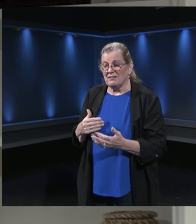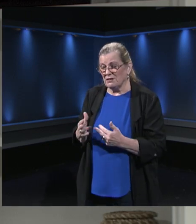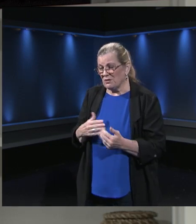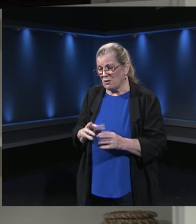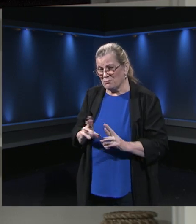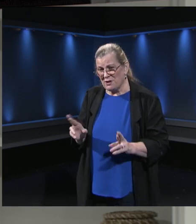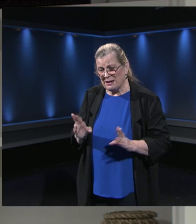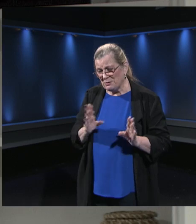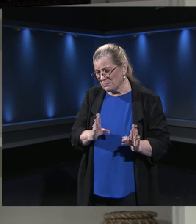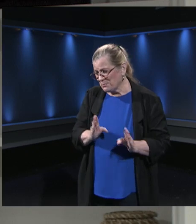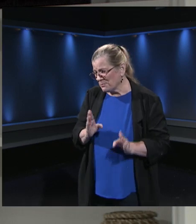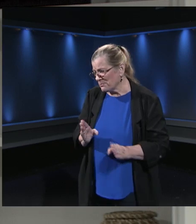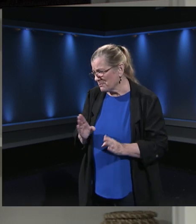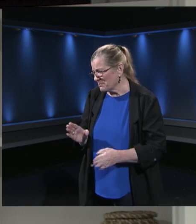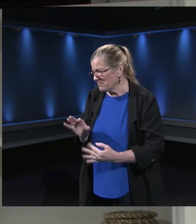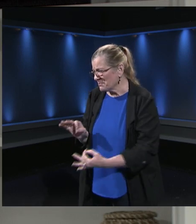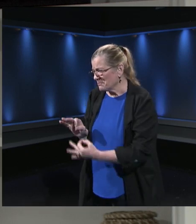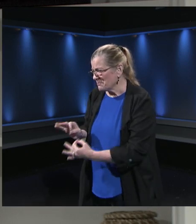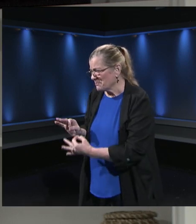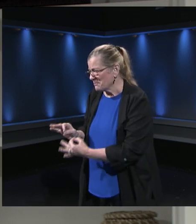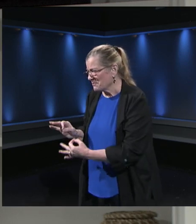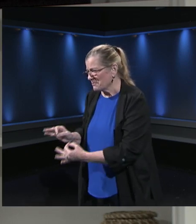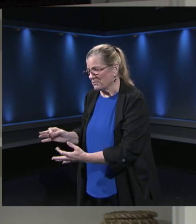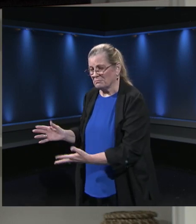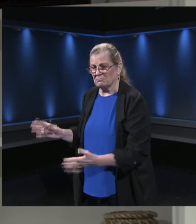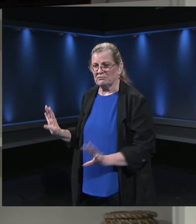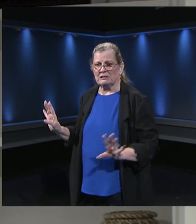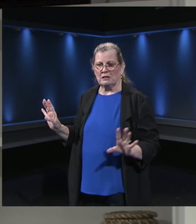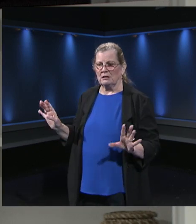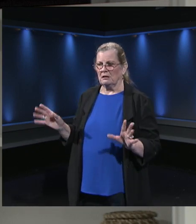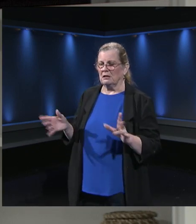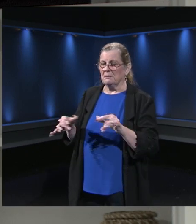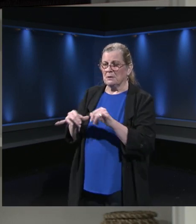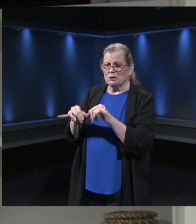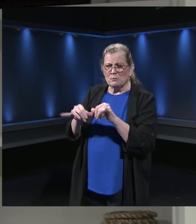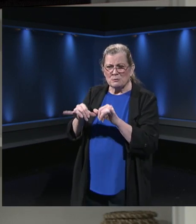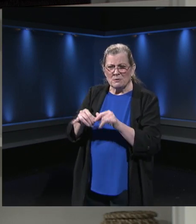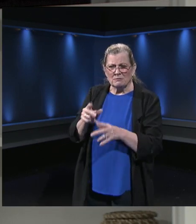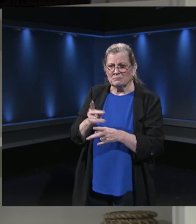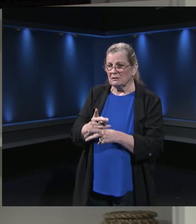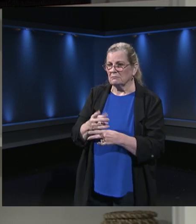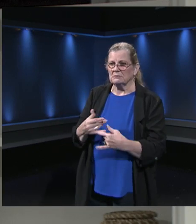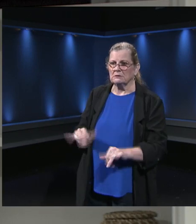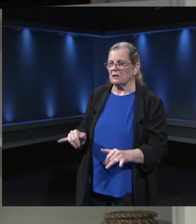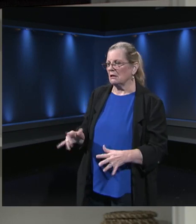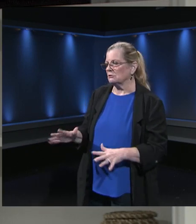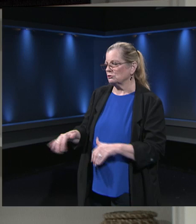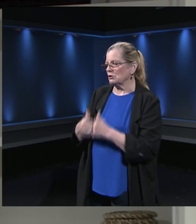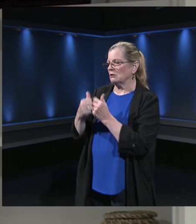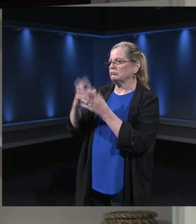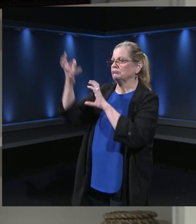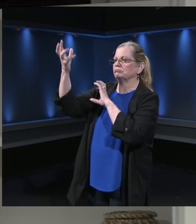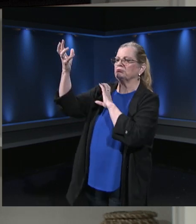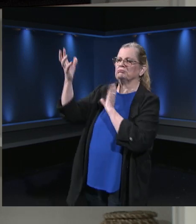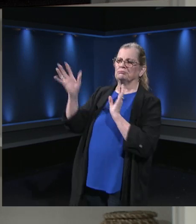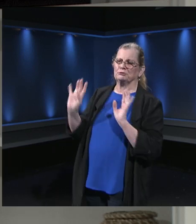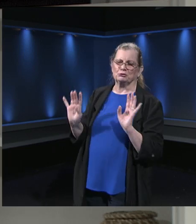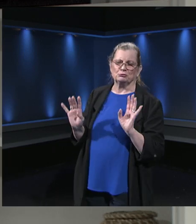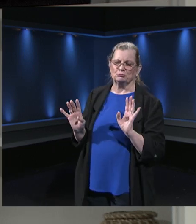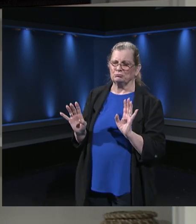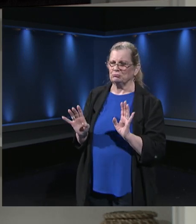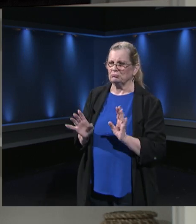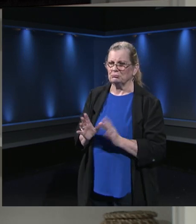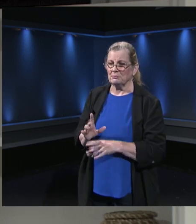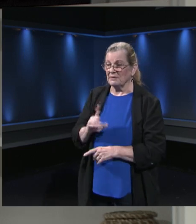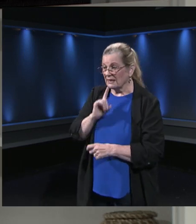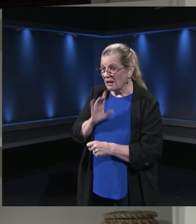even when they analyzed health metrics, they still found challenges. So I can't guarantee you a perfect year,